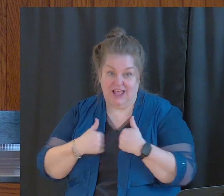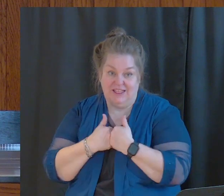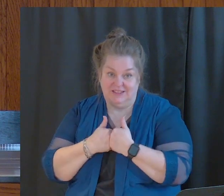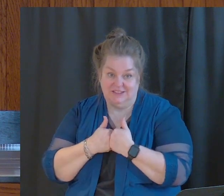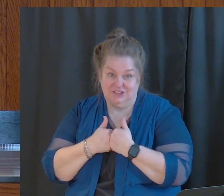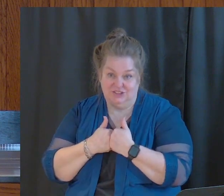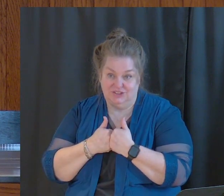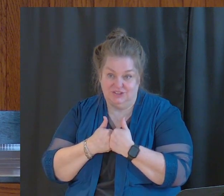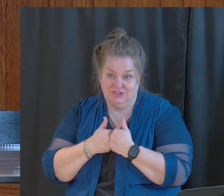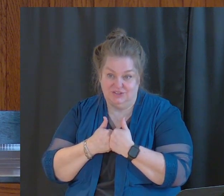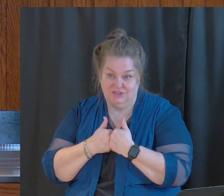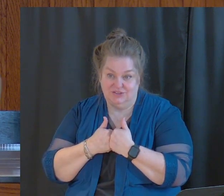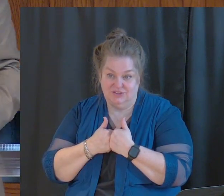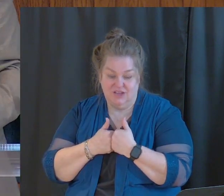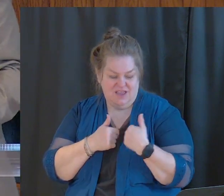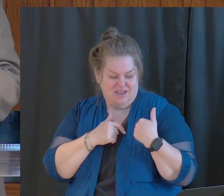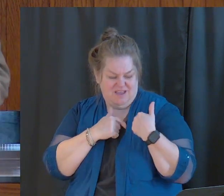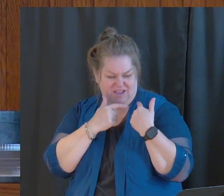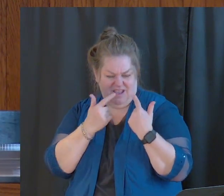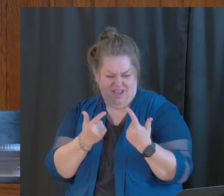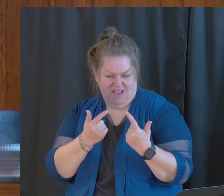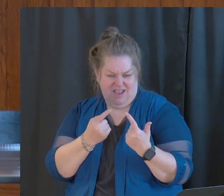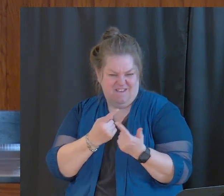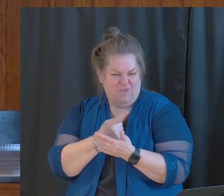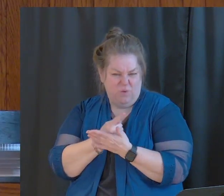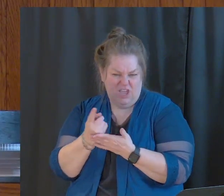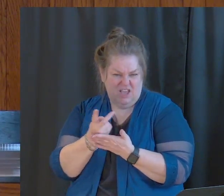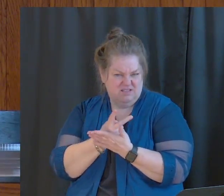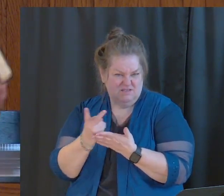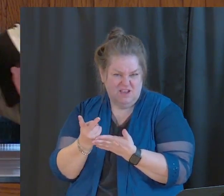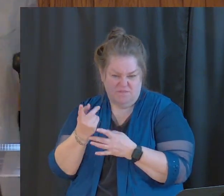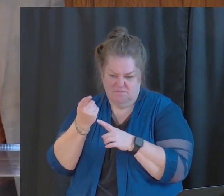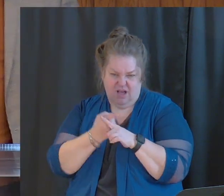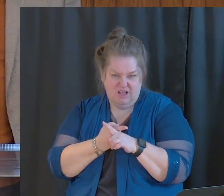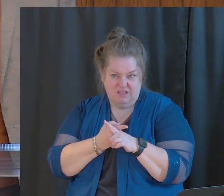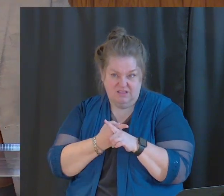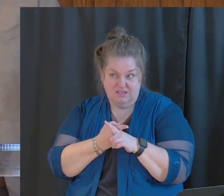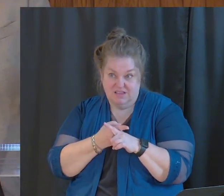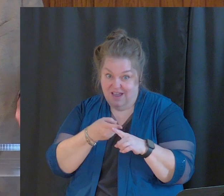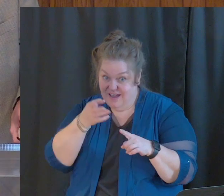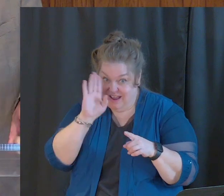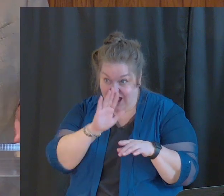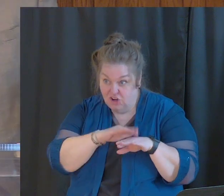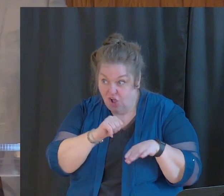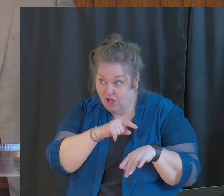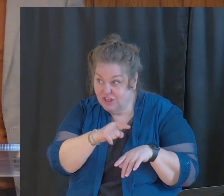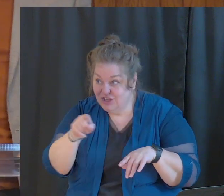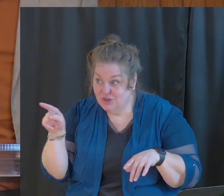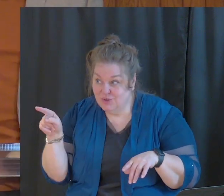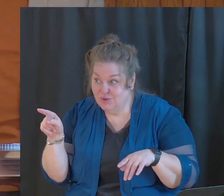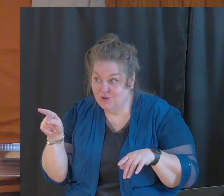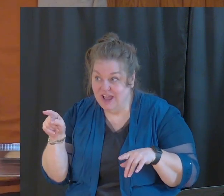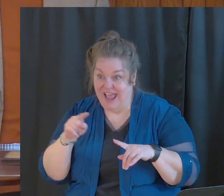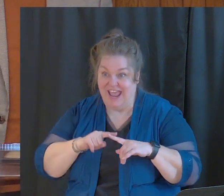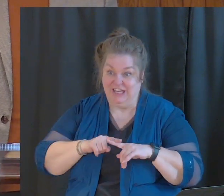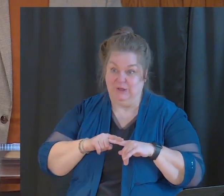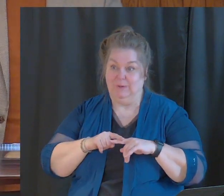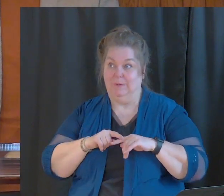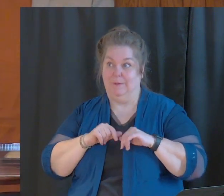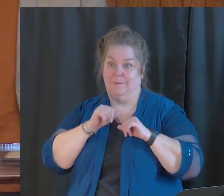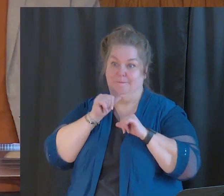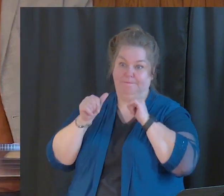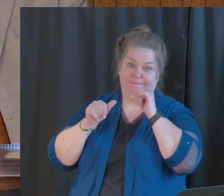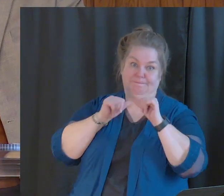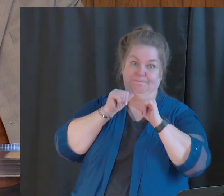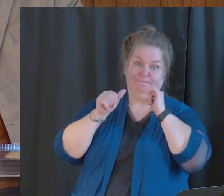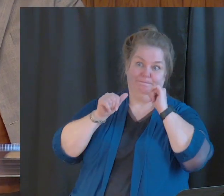In the last few weeks or months, has God been calling you and you haven't stepped out of your comfort zone because it wasn't convenient or